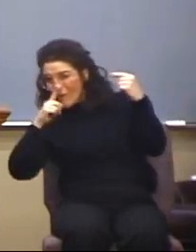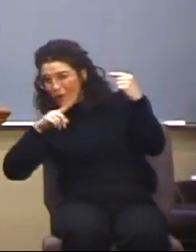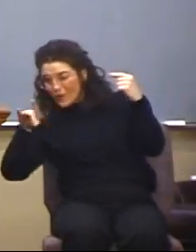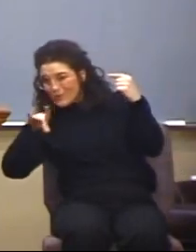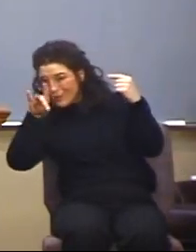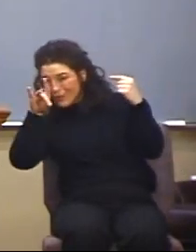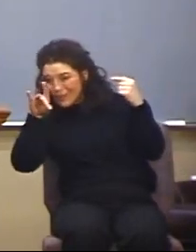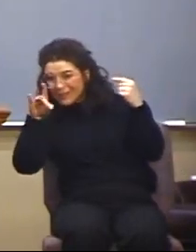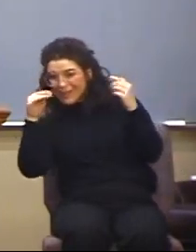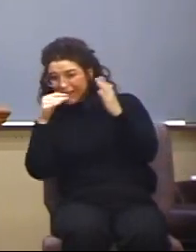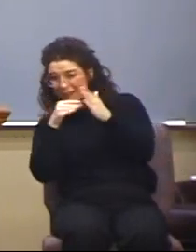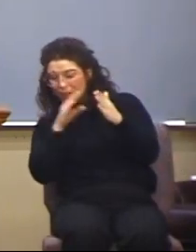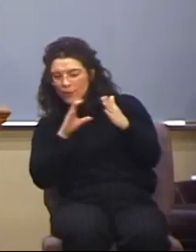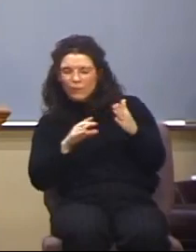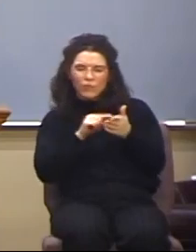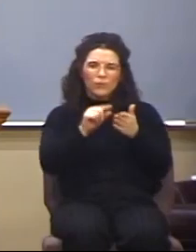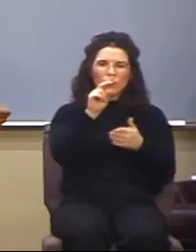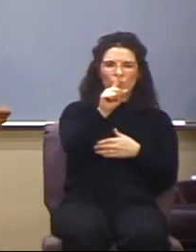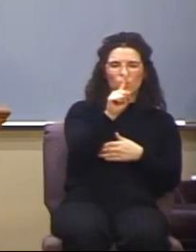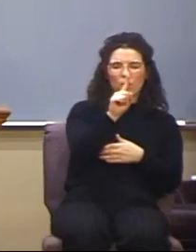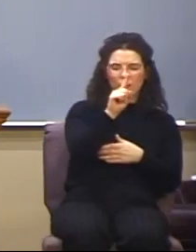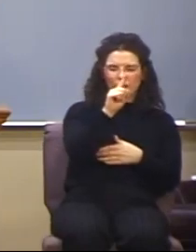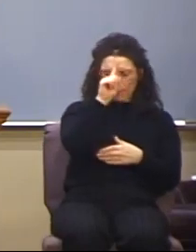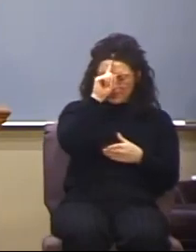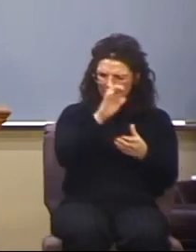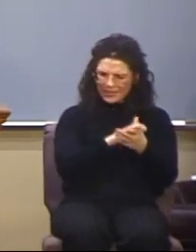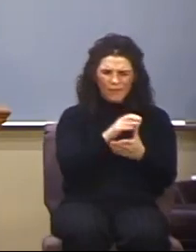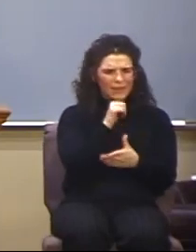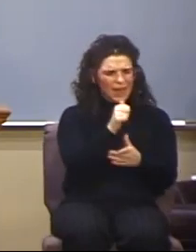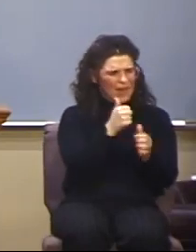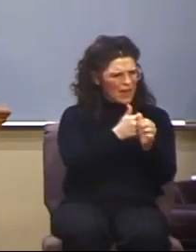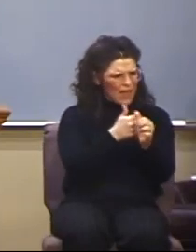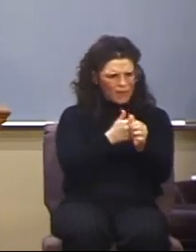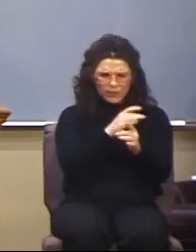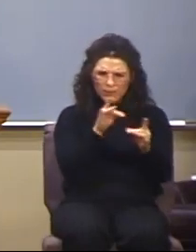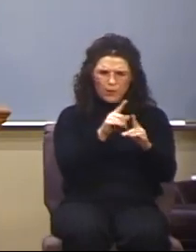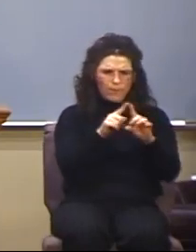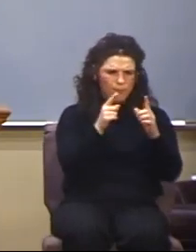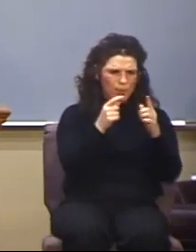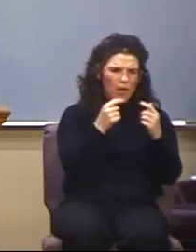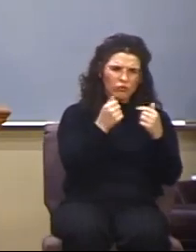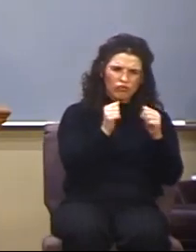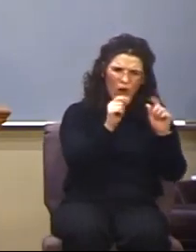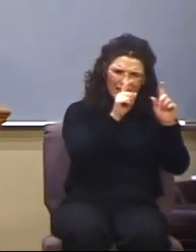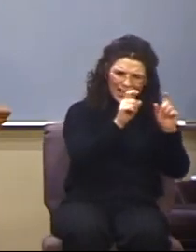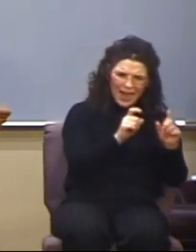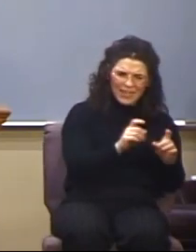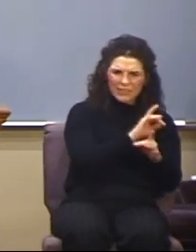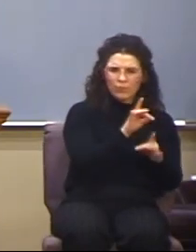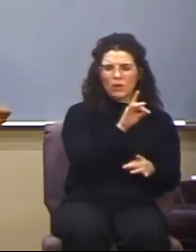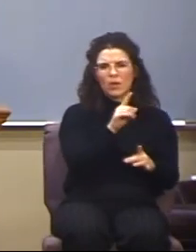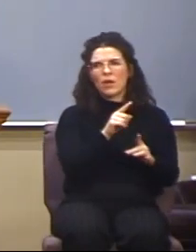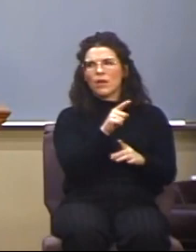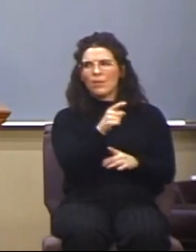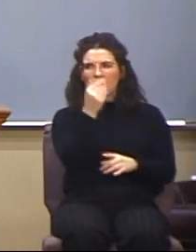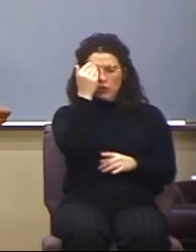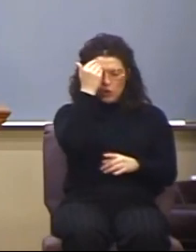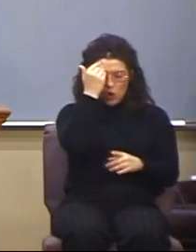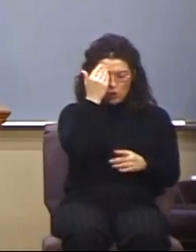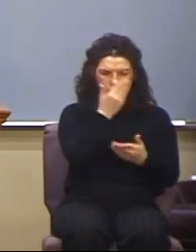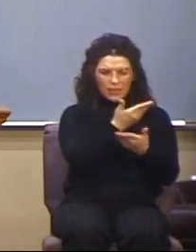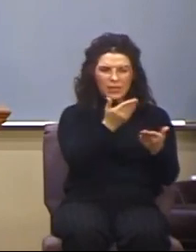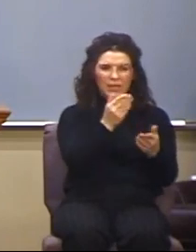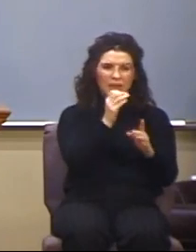idea in verse 1, believe not every spirit, but try the spirits. Verse 2, hereby know ye the